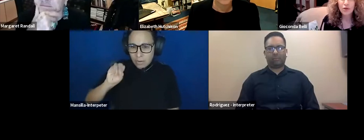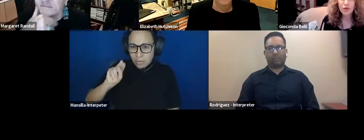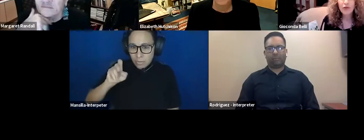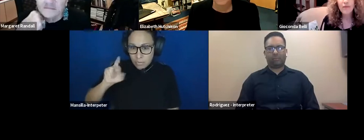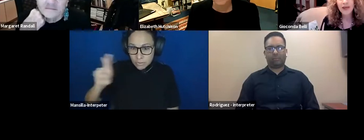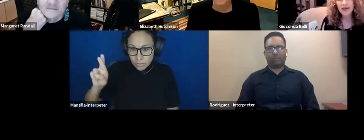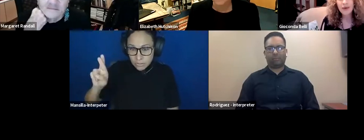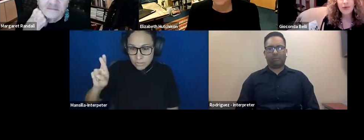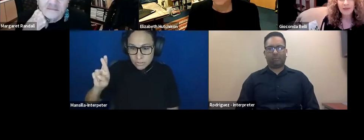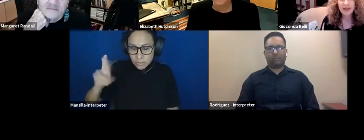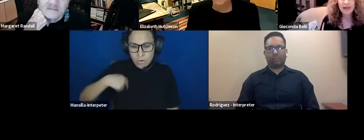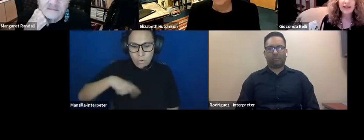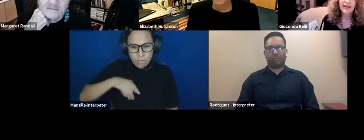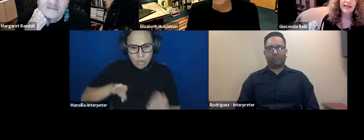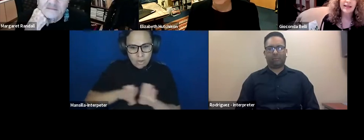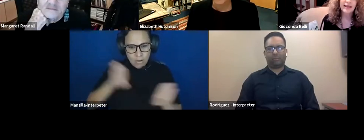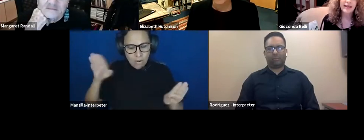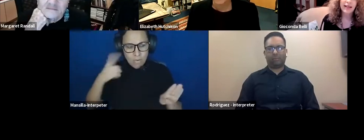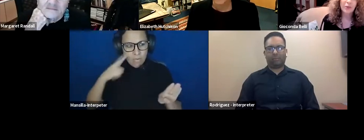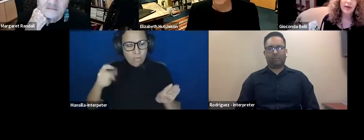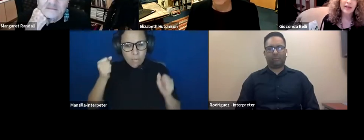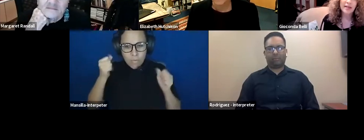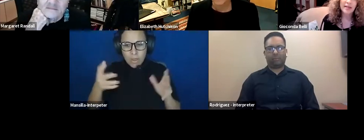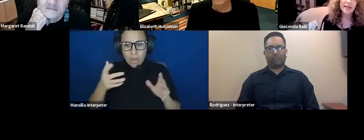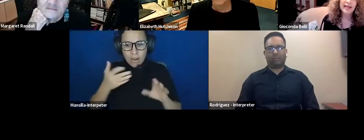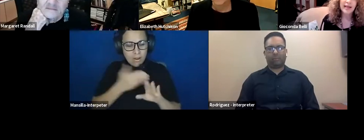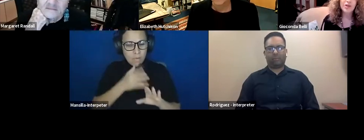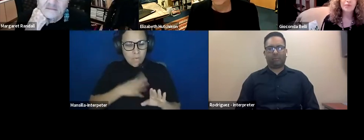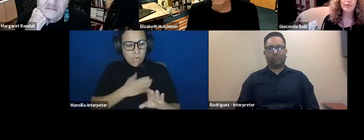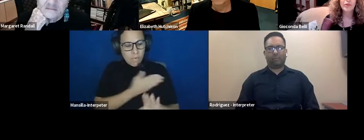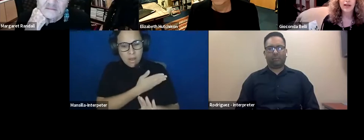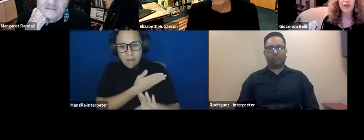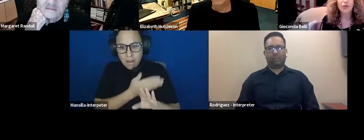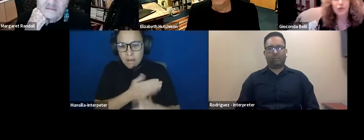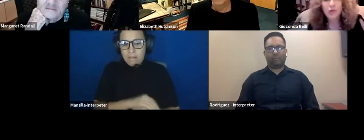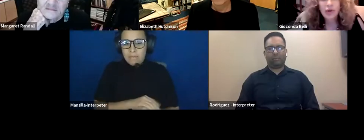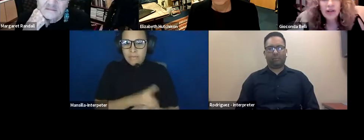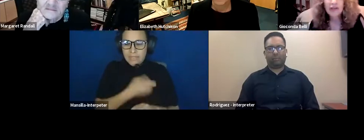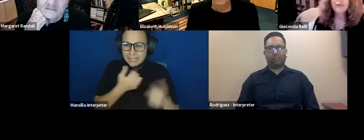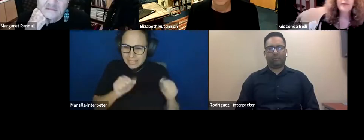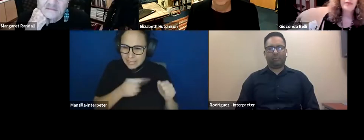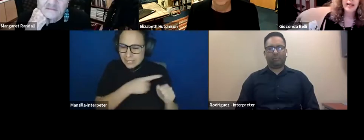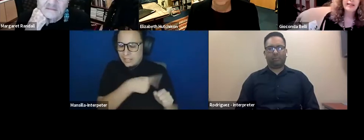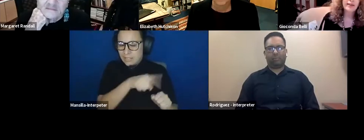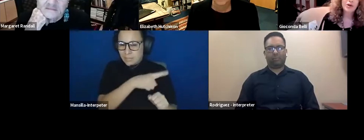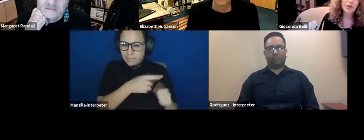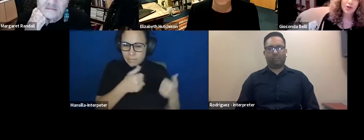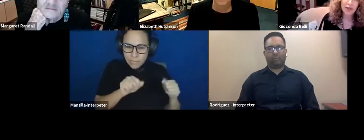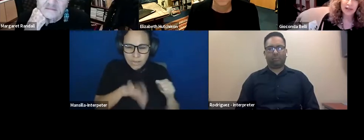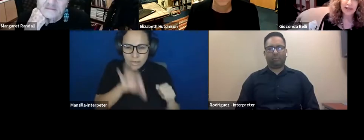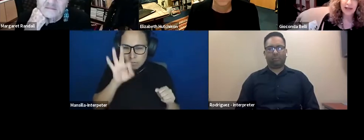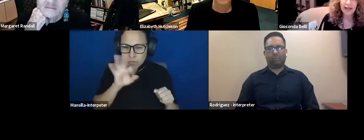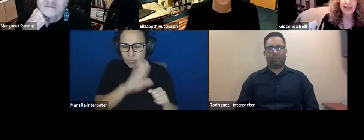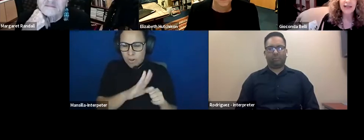the doors for many women that were still trying to find their